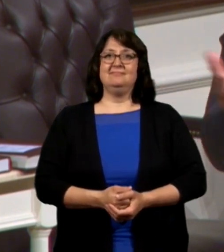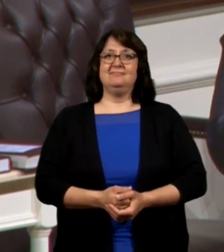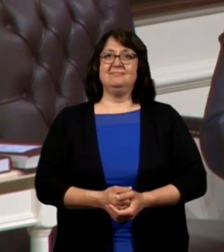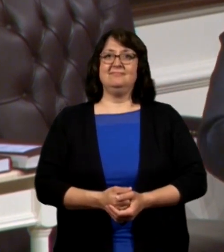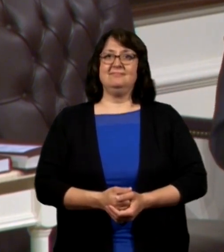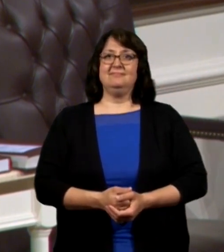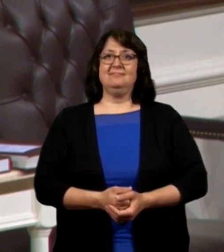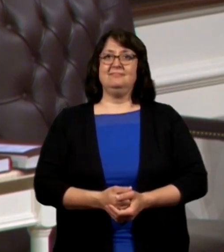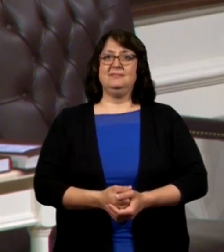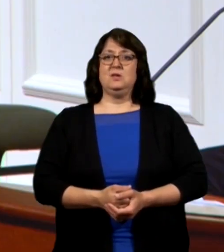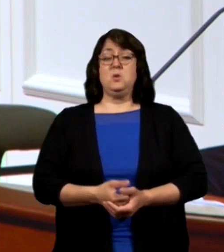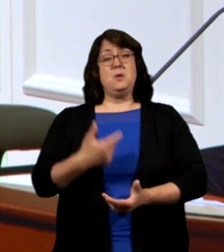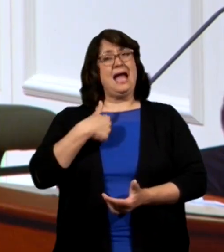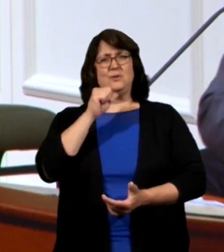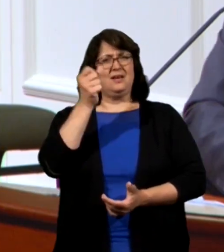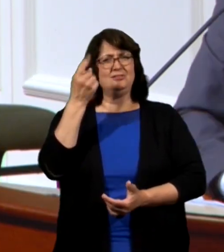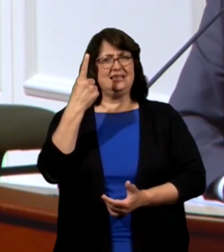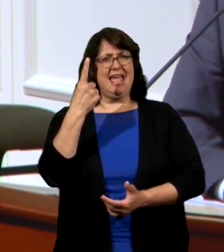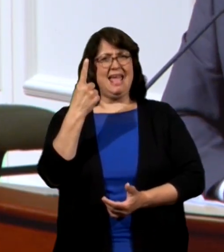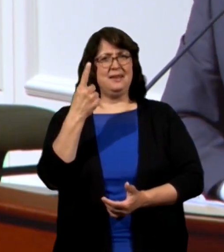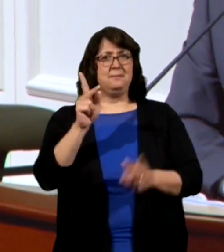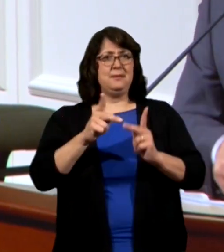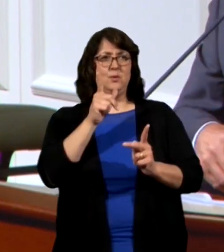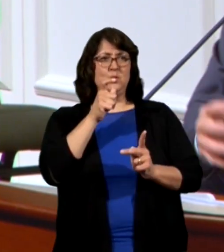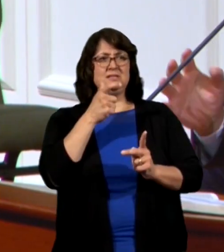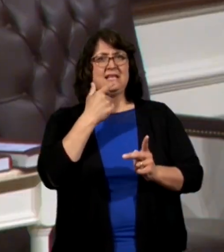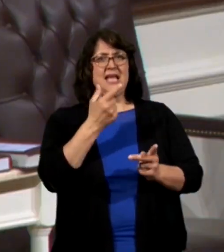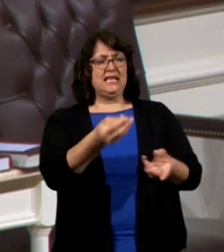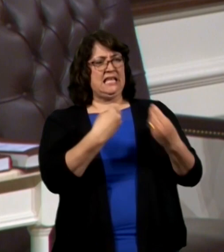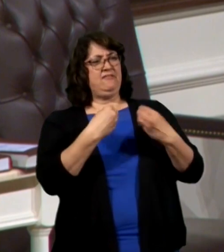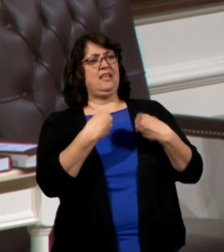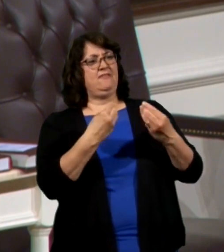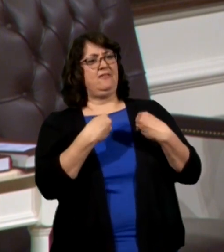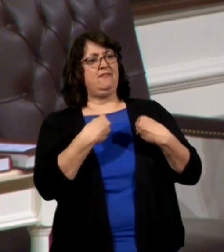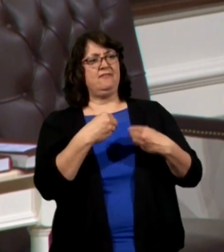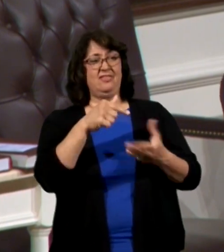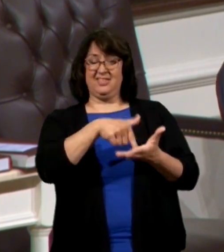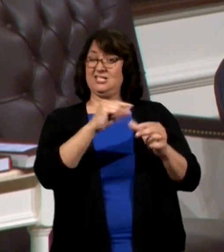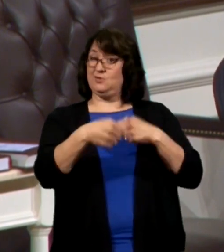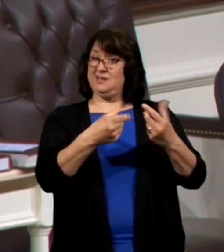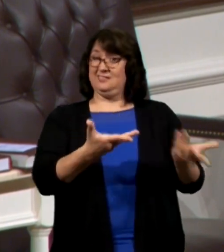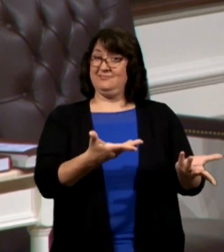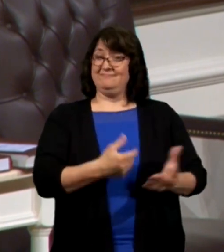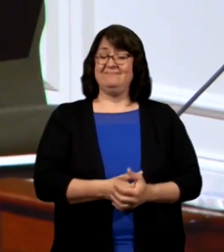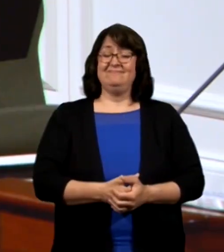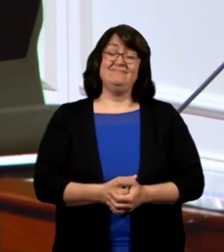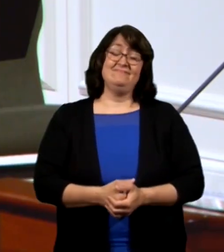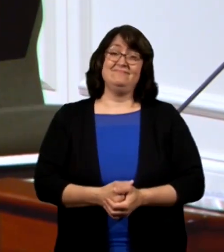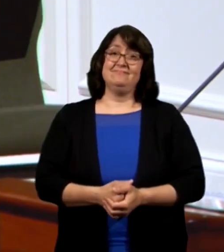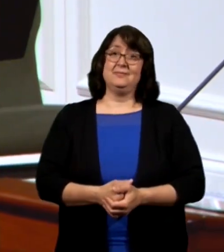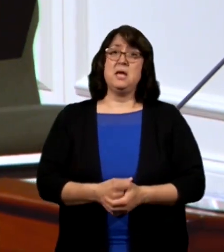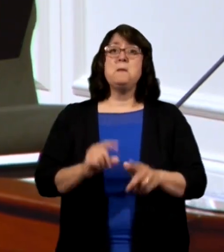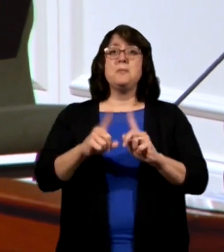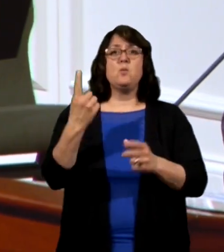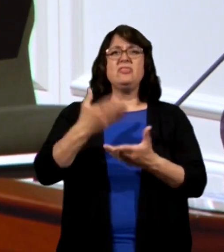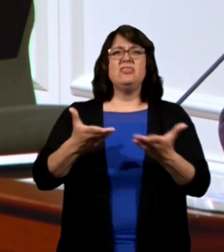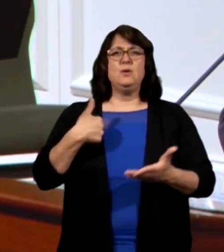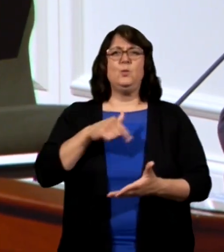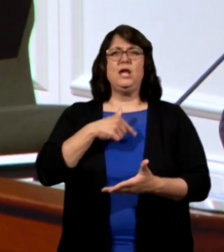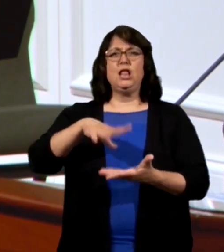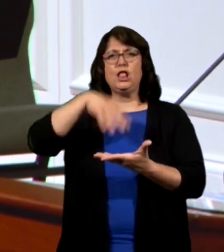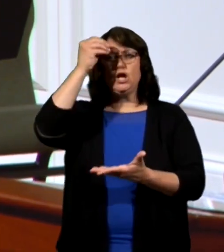And so I don't understand the entitlement of a lot of this generation, but one of the things we learned